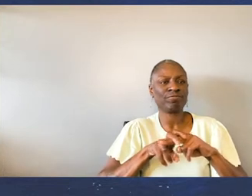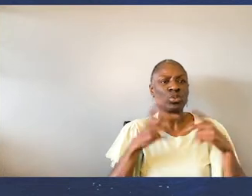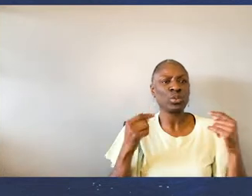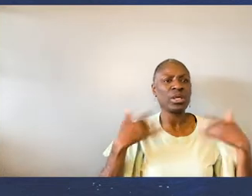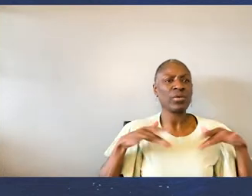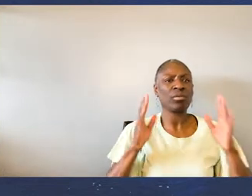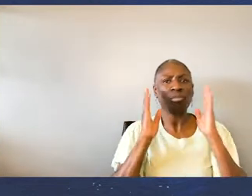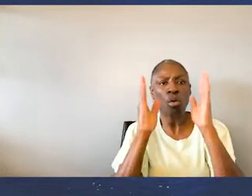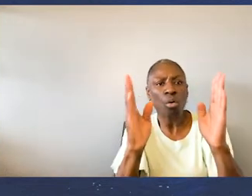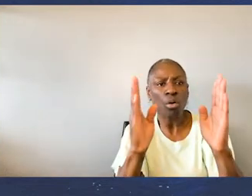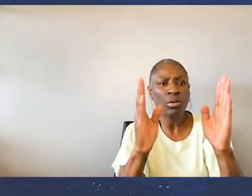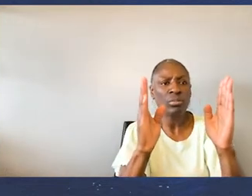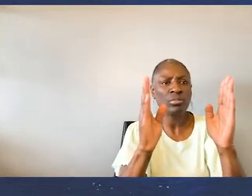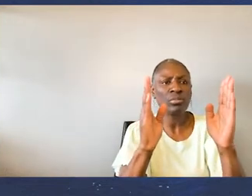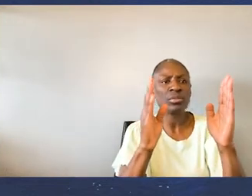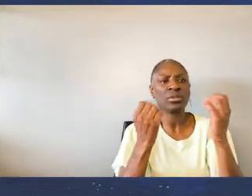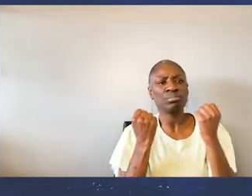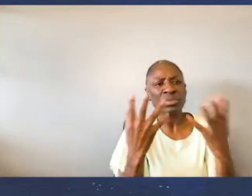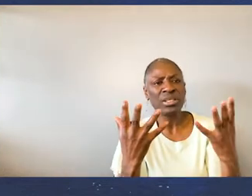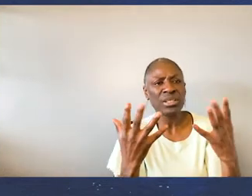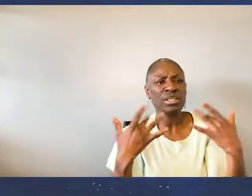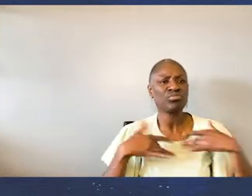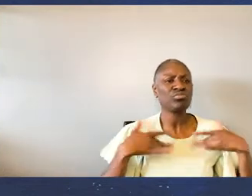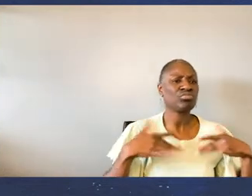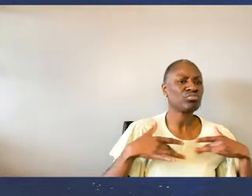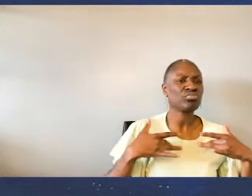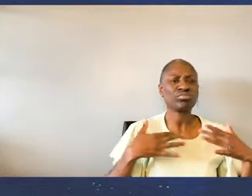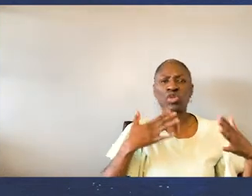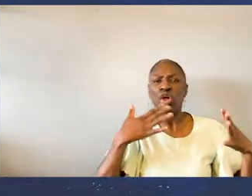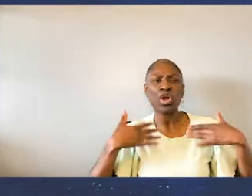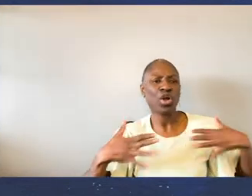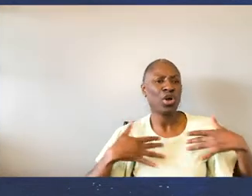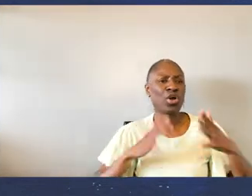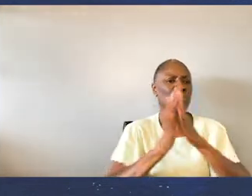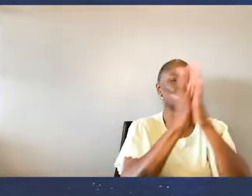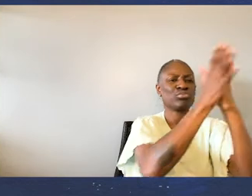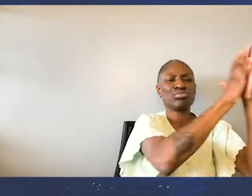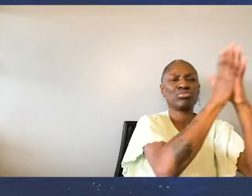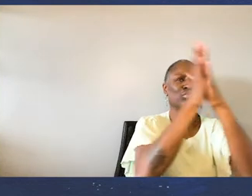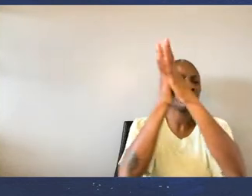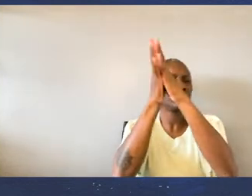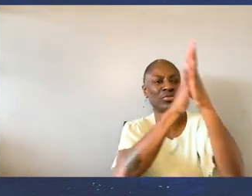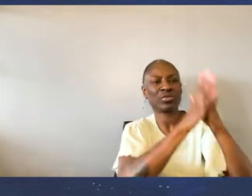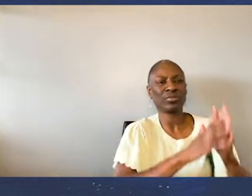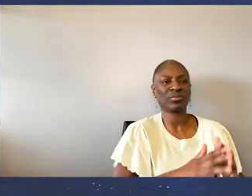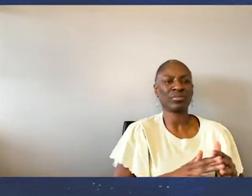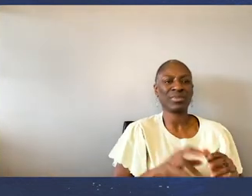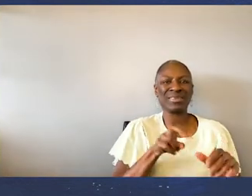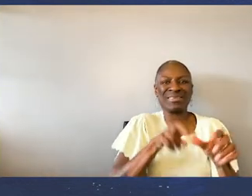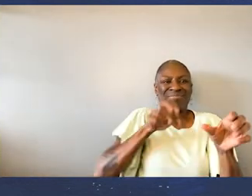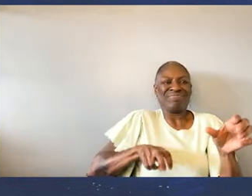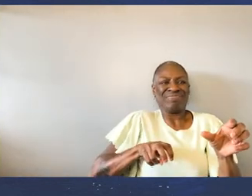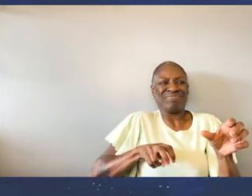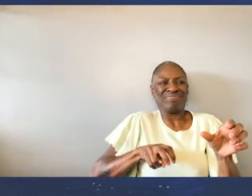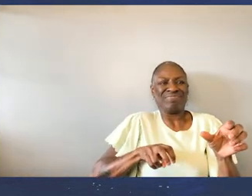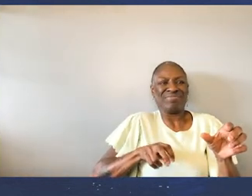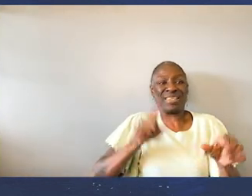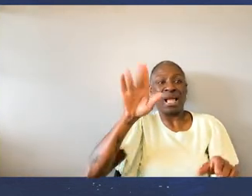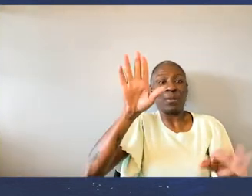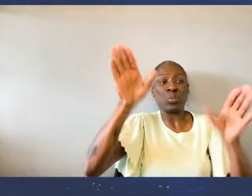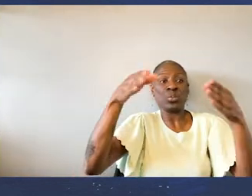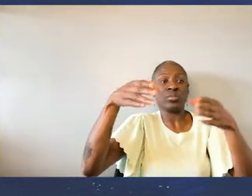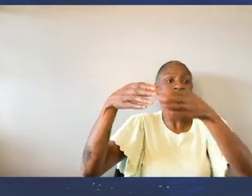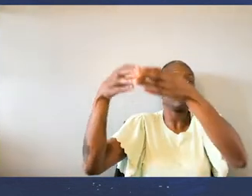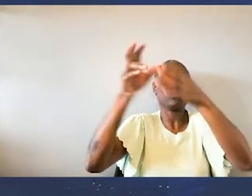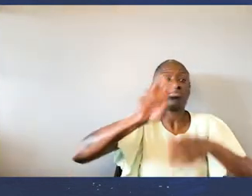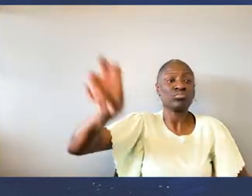dozens of brightly colored dresses chatter and mill about. There is no staying behind while the rest of the lab embarks on a hike